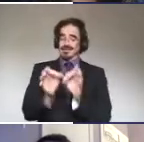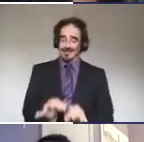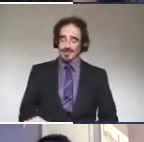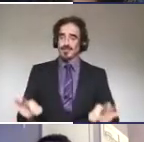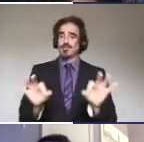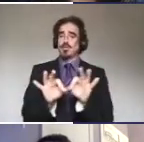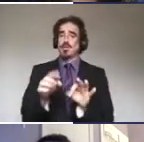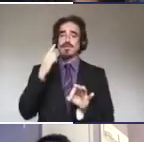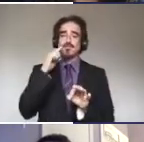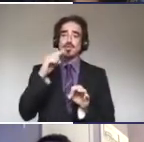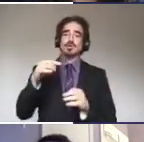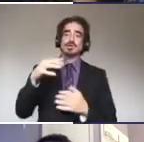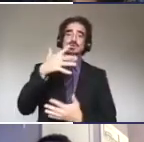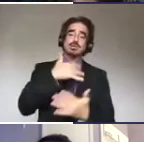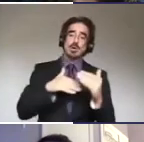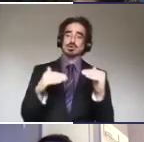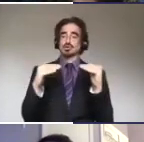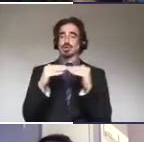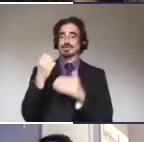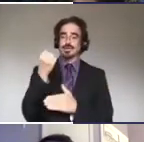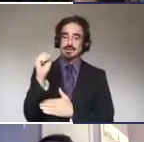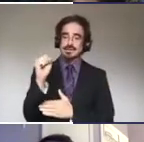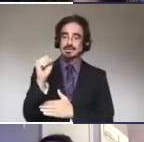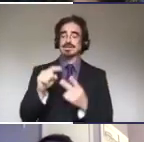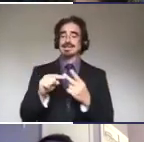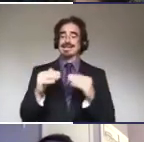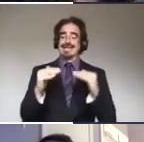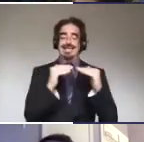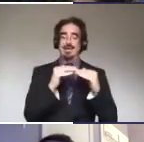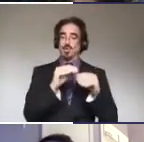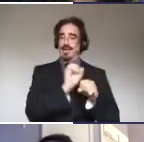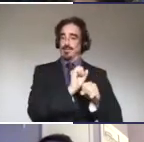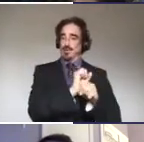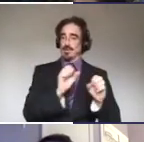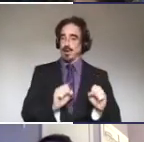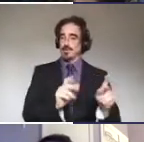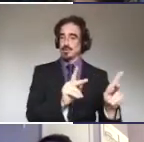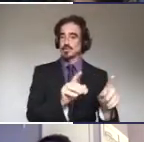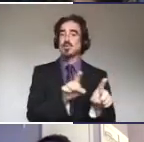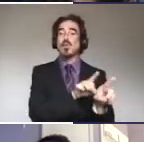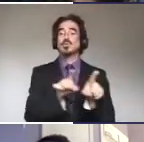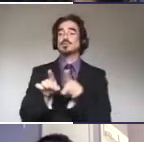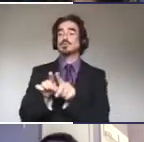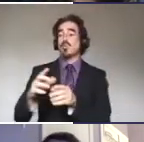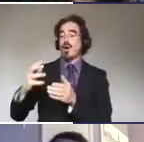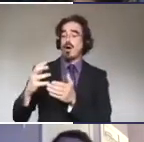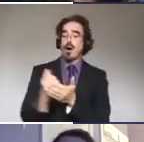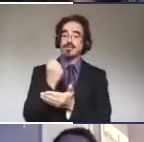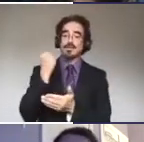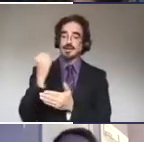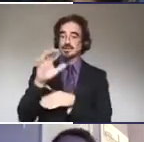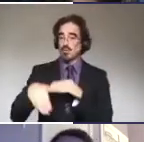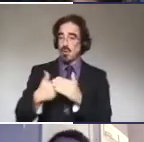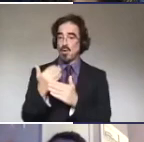social justice, equal educational and employment opportunities, and optimizing the economic contribution by all